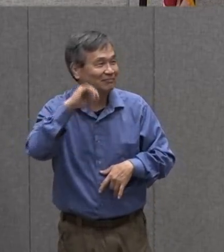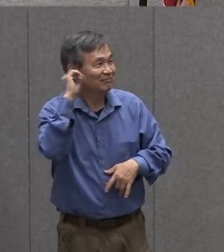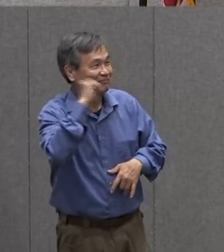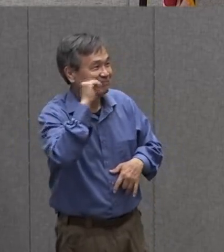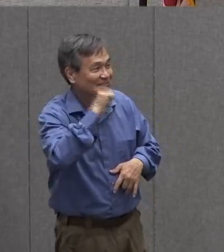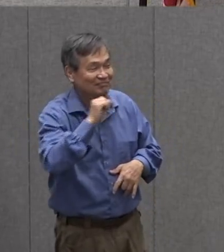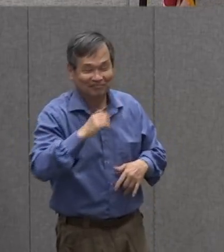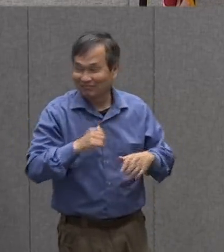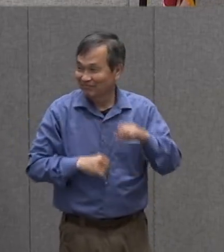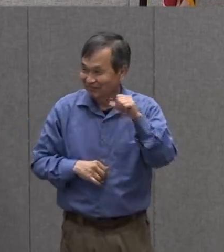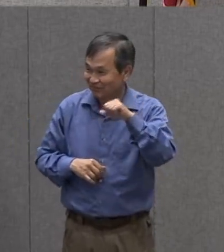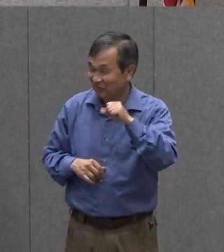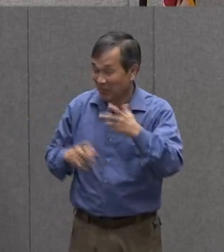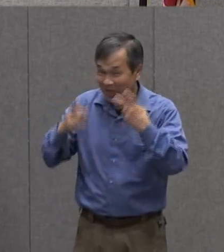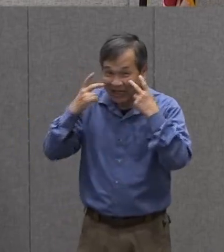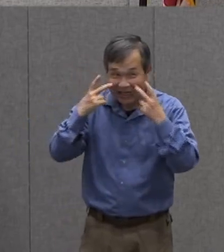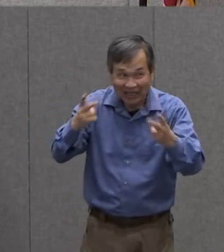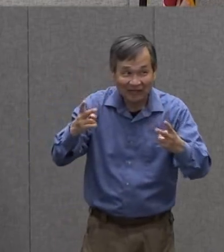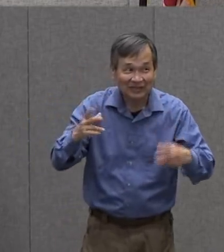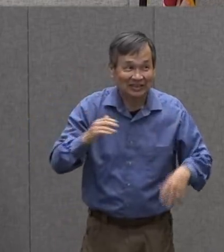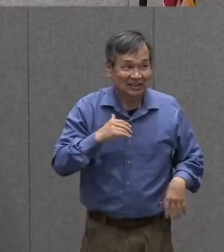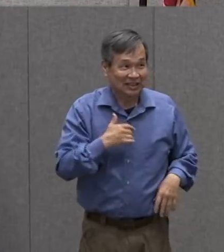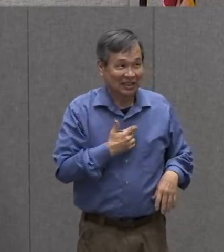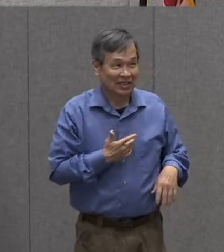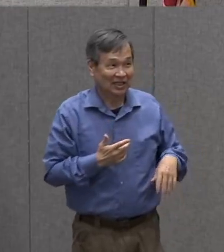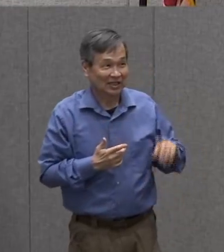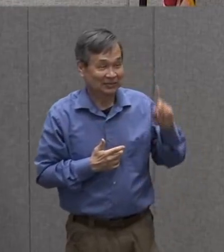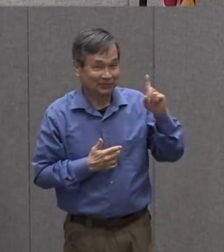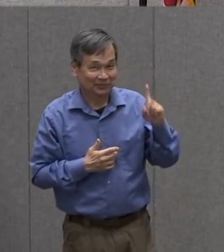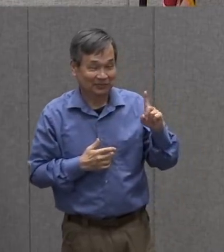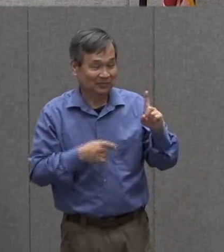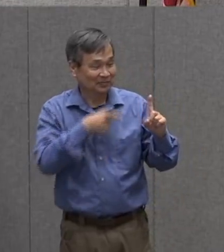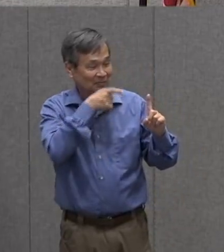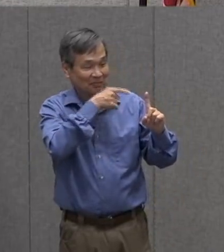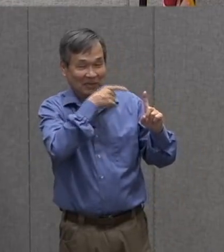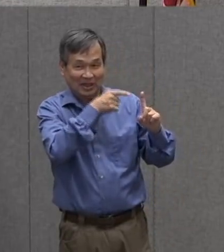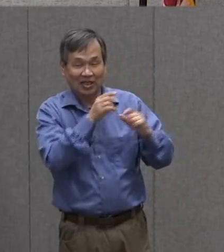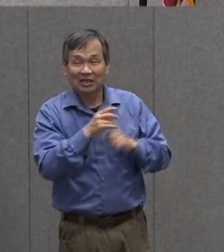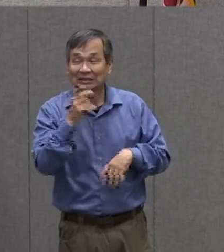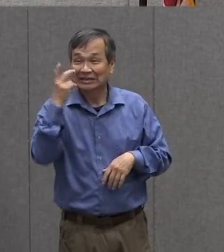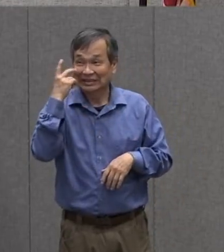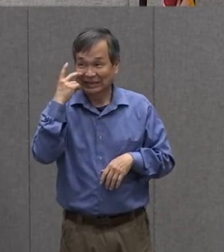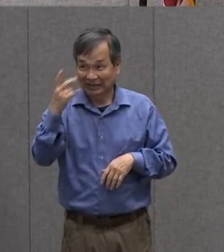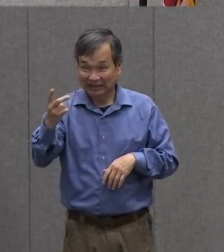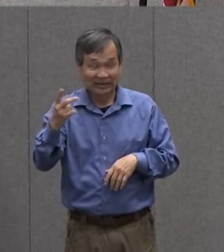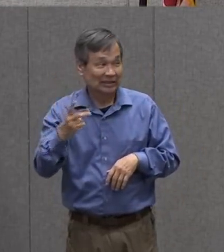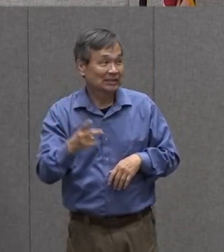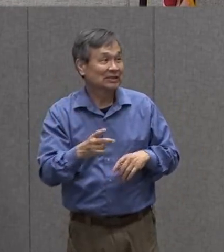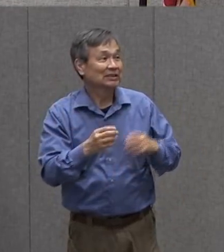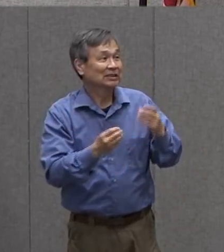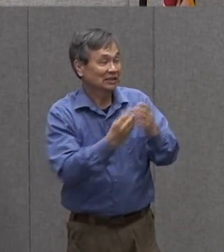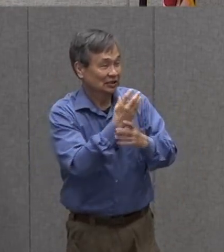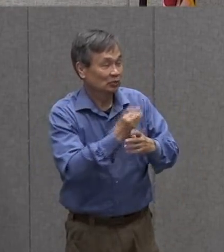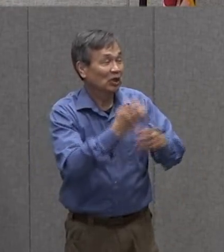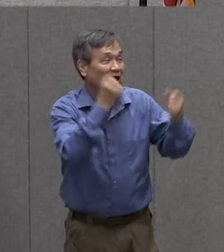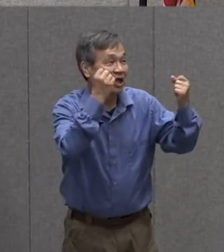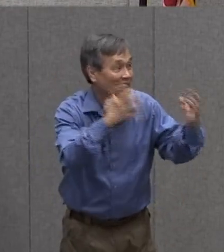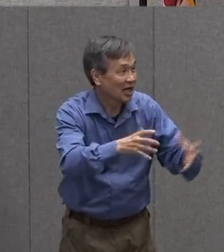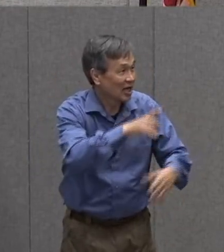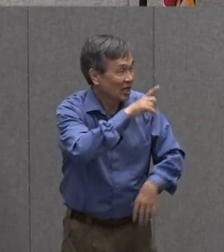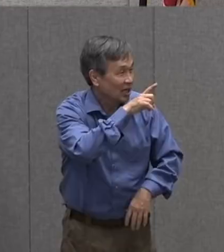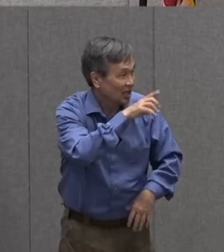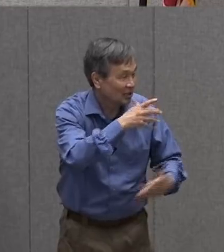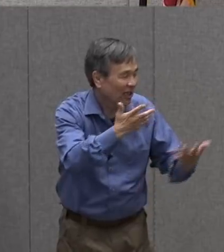our neighborhood a lot lately especially because it's spring and a lot of animals are